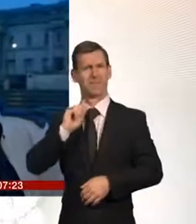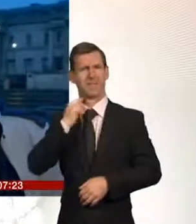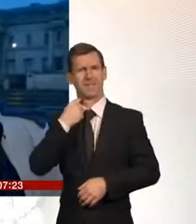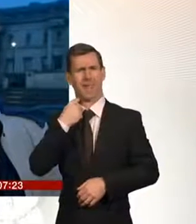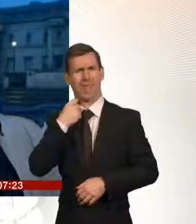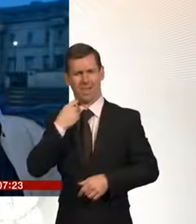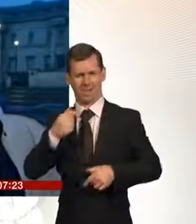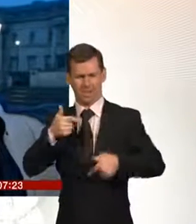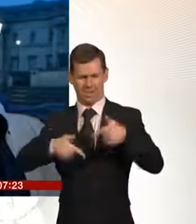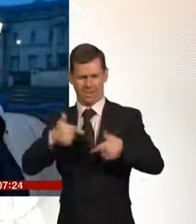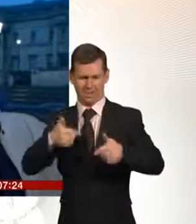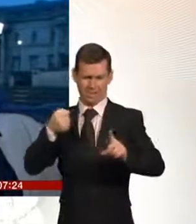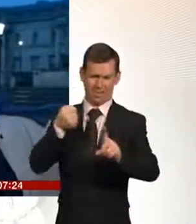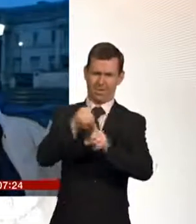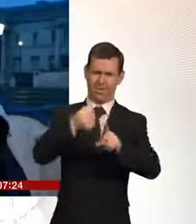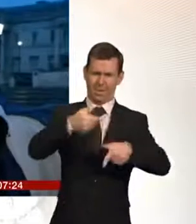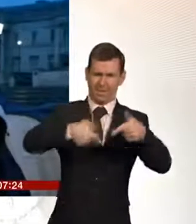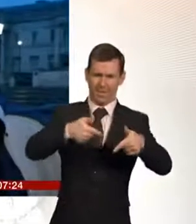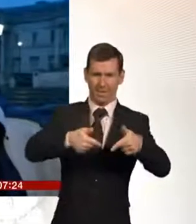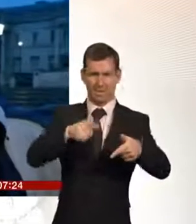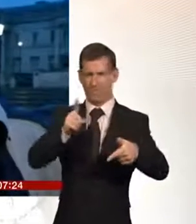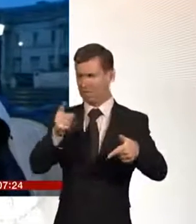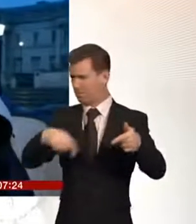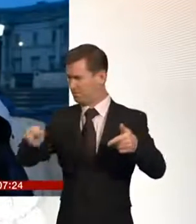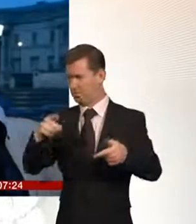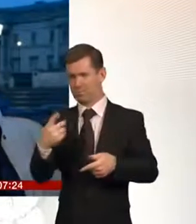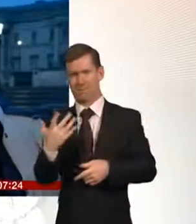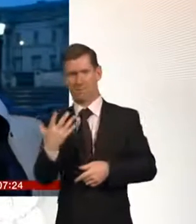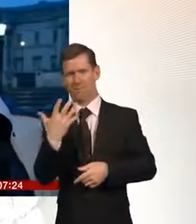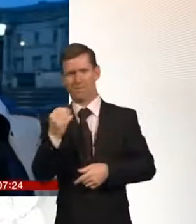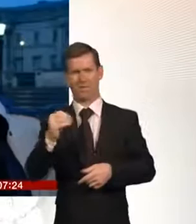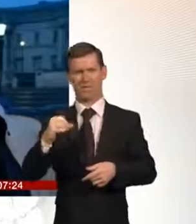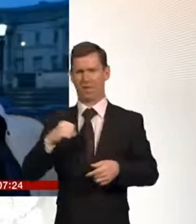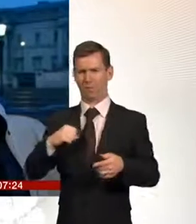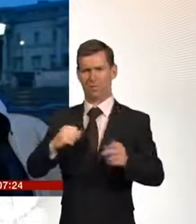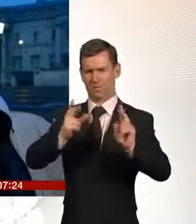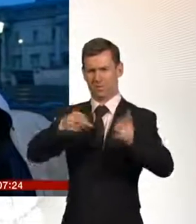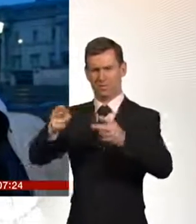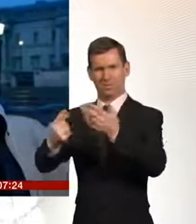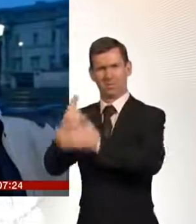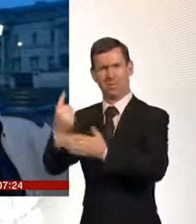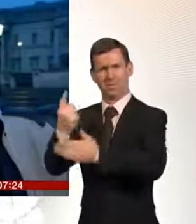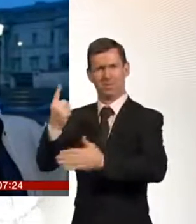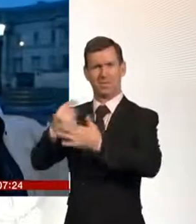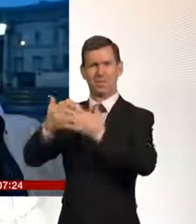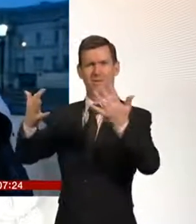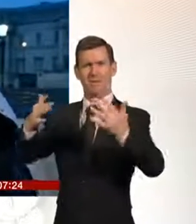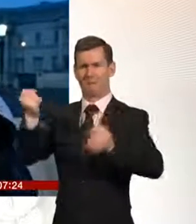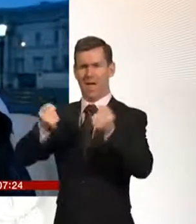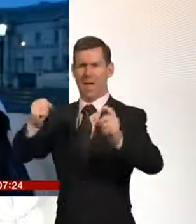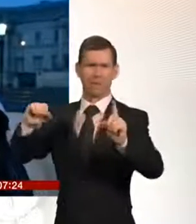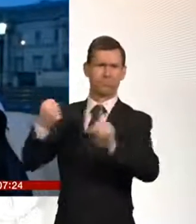because of the traffic system so the the the level of damage being caused by cyclists is tiny compared to traffic